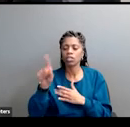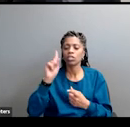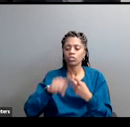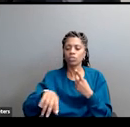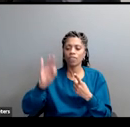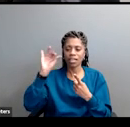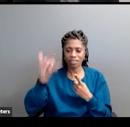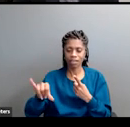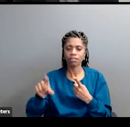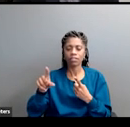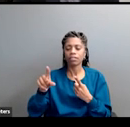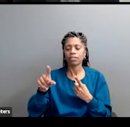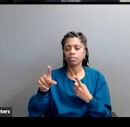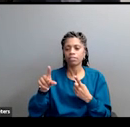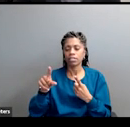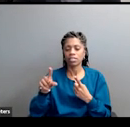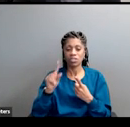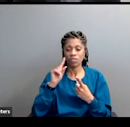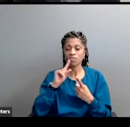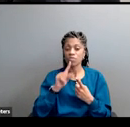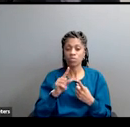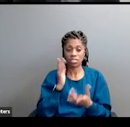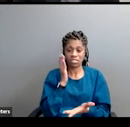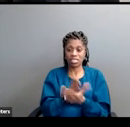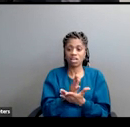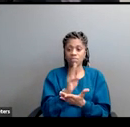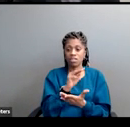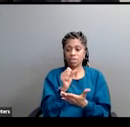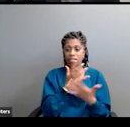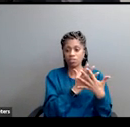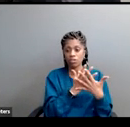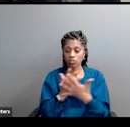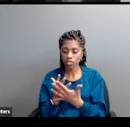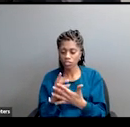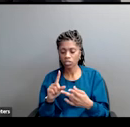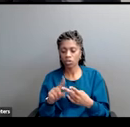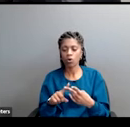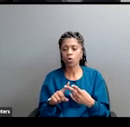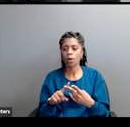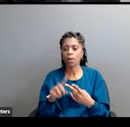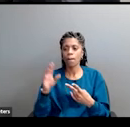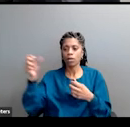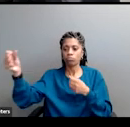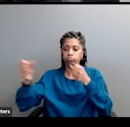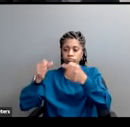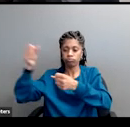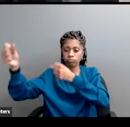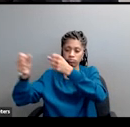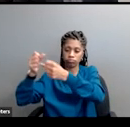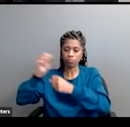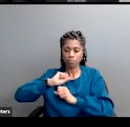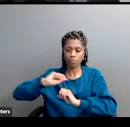racialized mass incarceration, if you really want to end mass deportation, you want to end mass surveillance of Muslim communities,